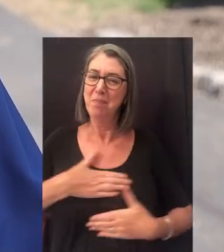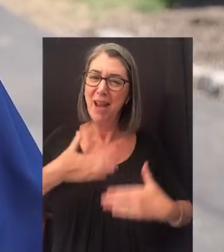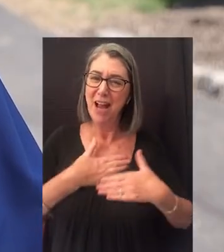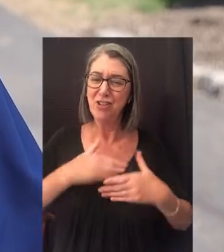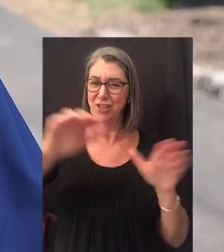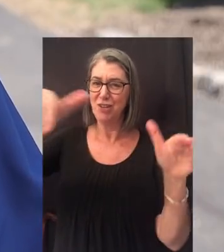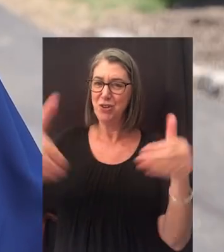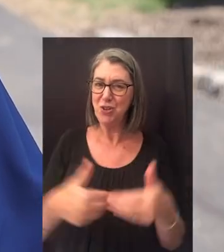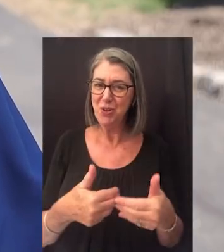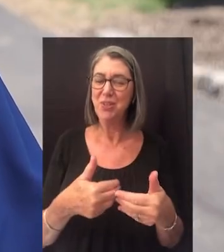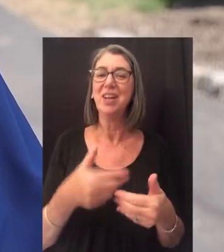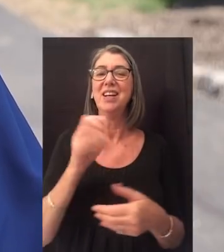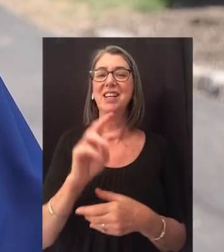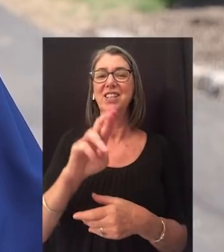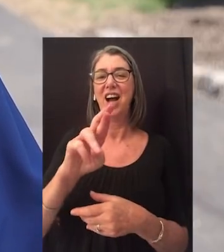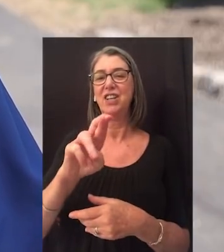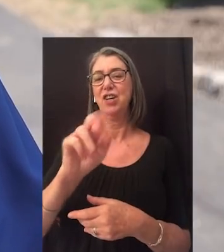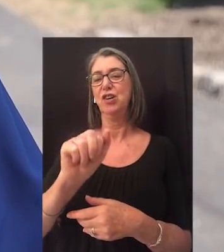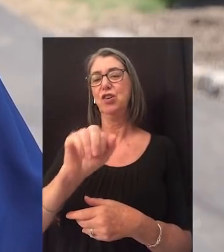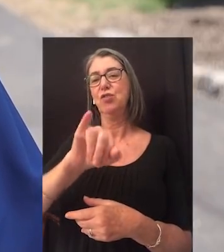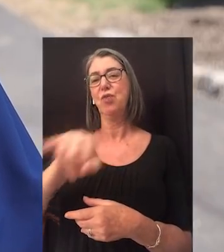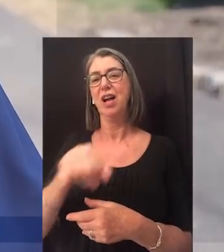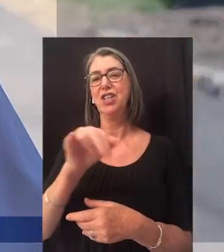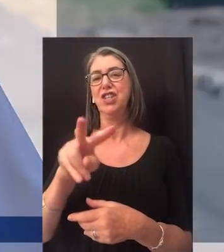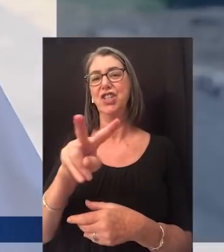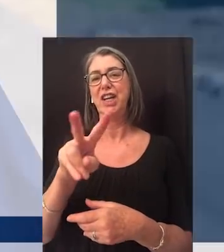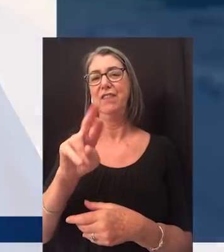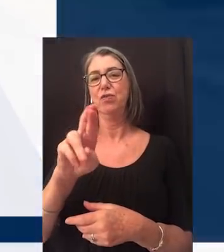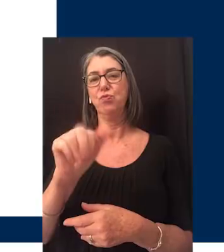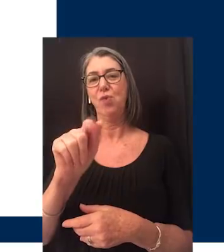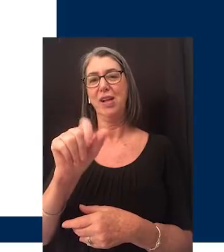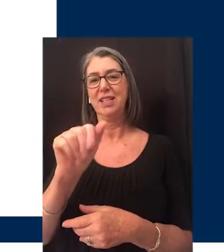it's my pleasure to introduce Dr. Rajiv Rattan.